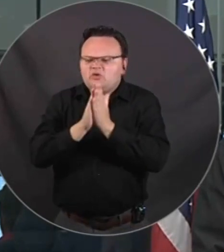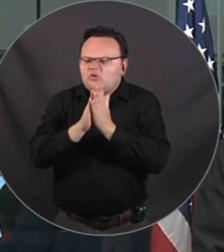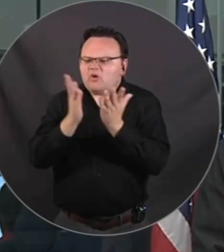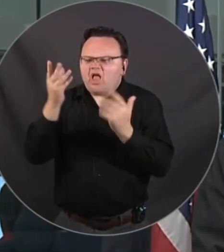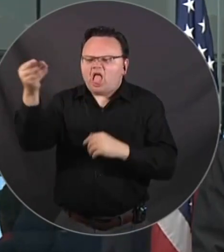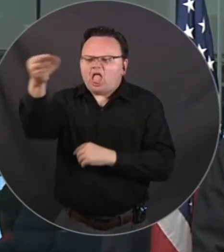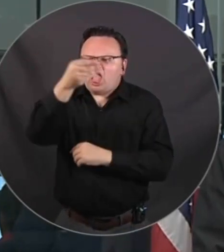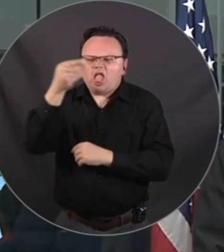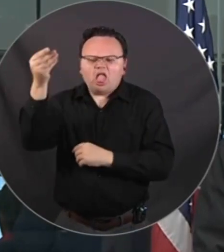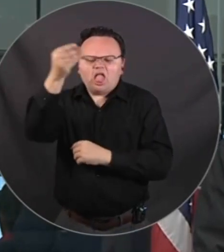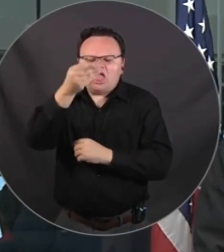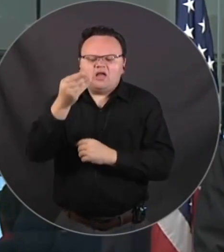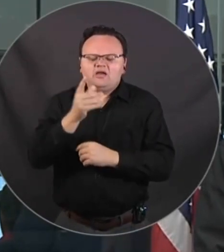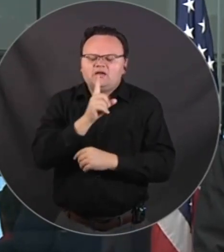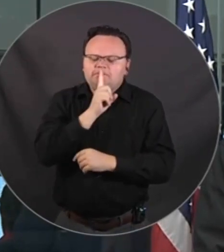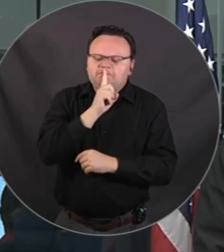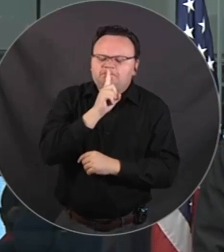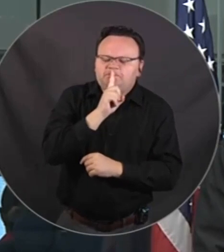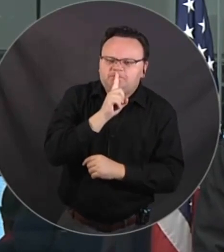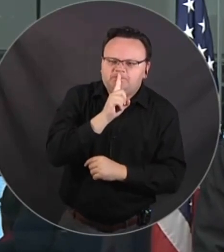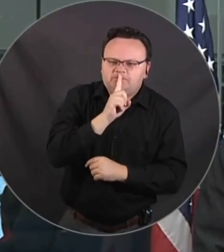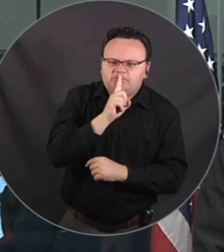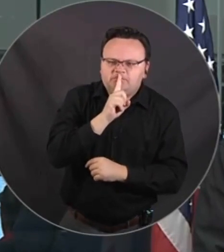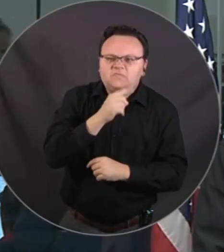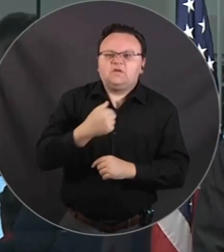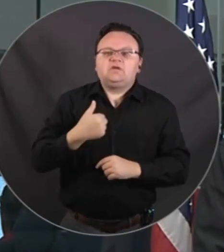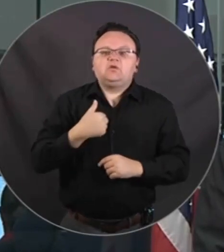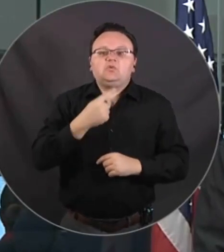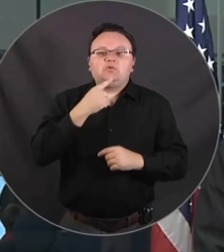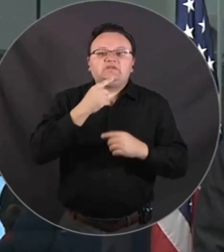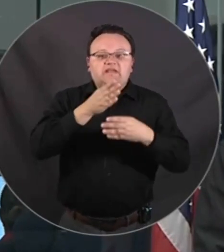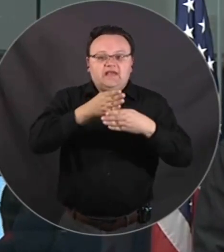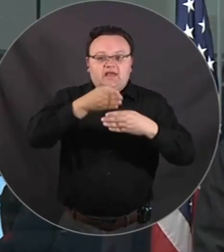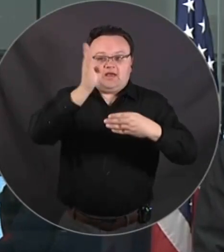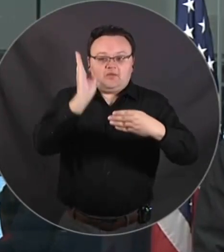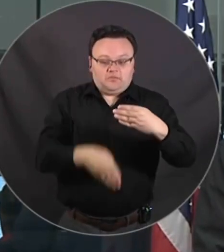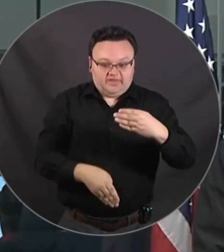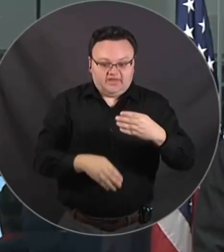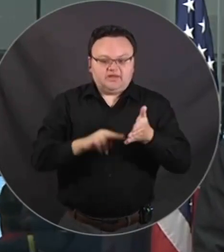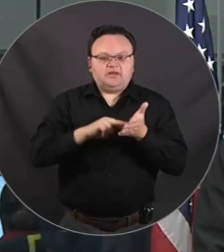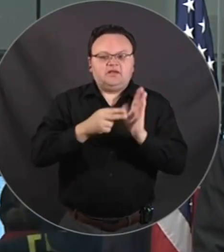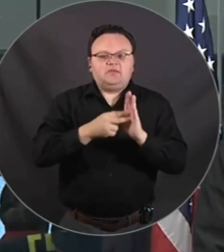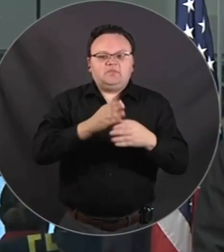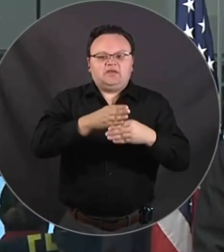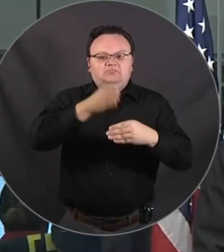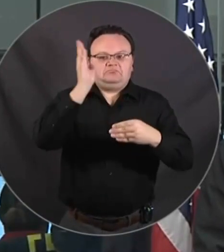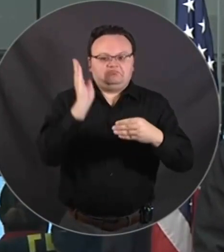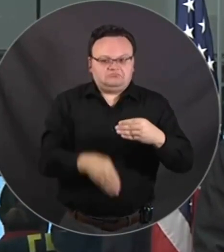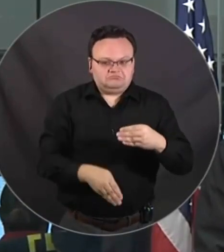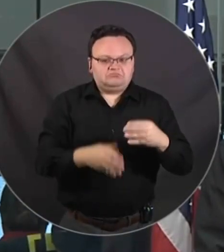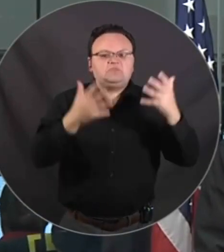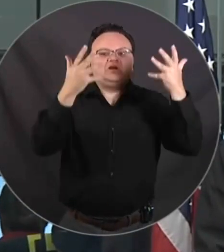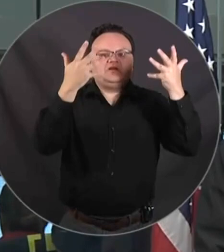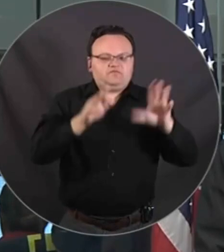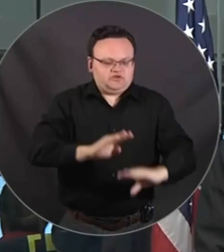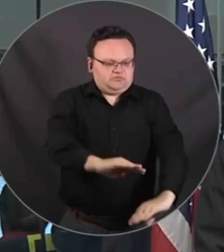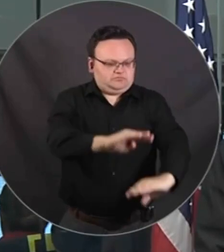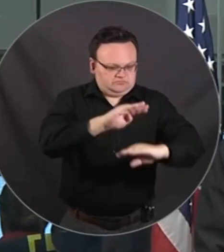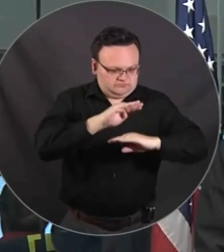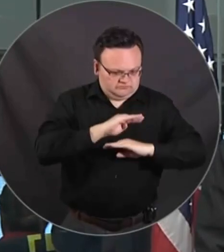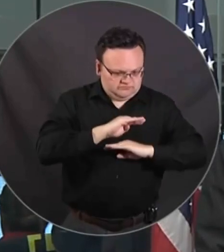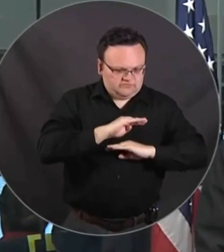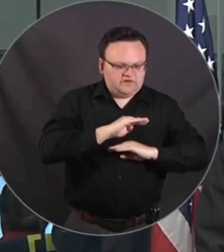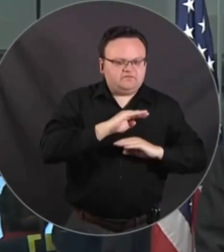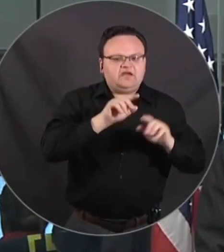What that means is when we say it's completed, that mean is it is completely done, demobilized back home, and we are actually